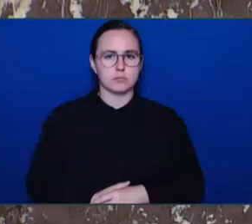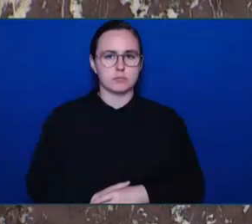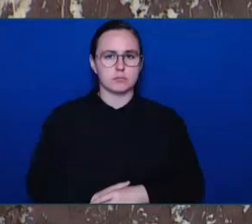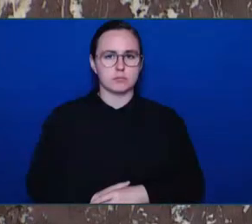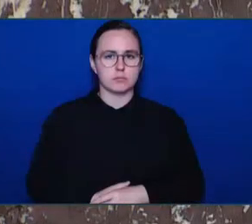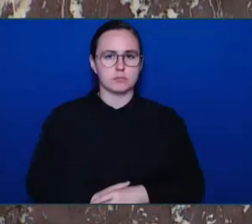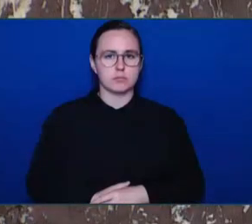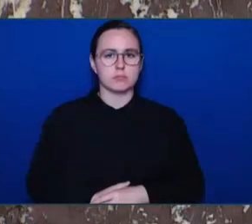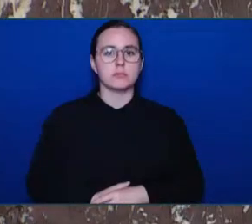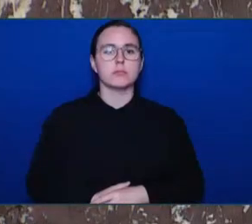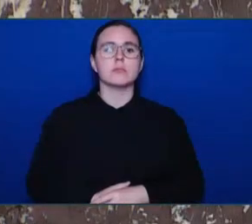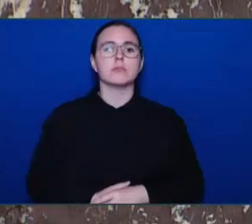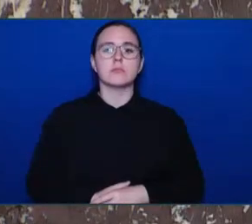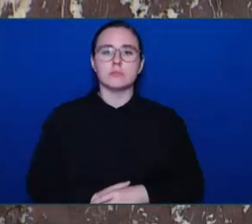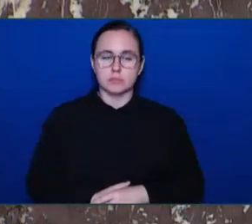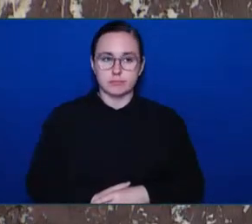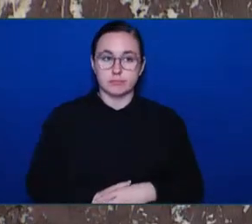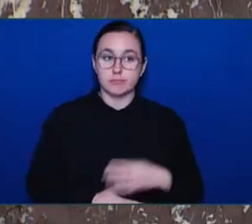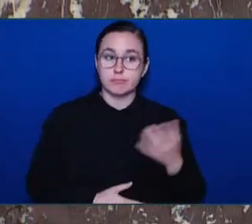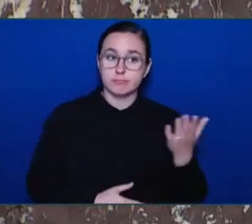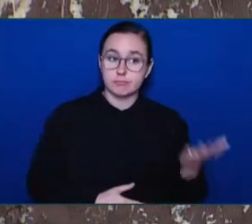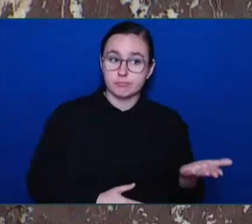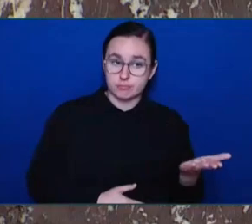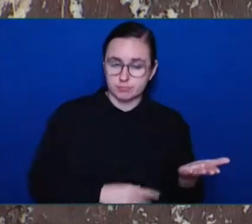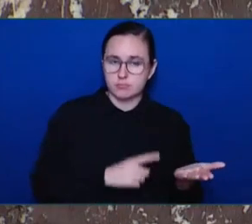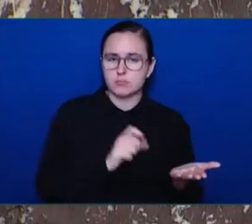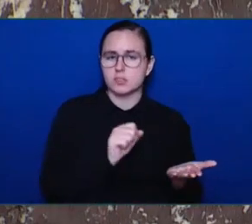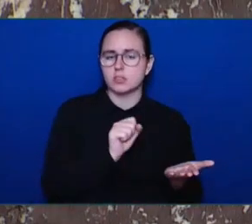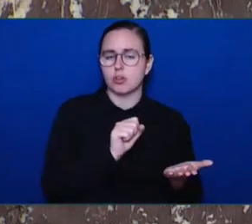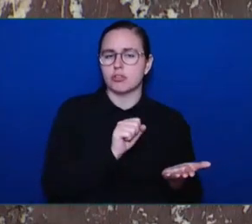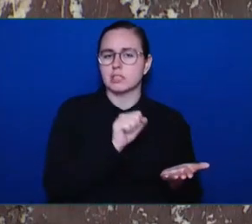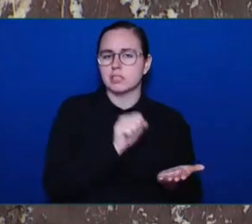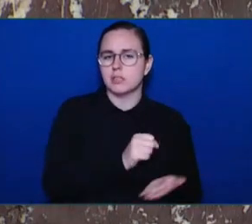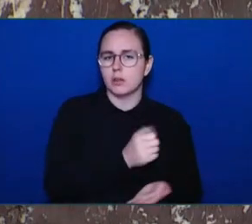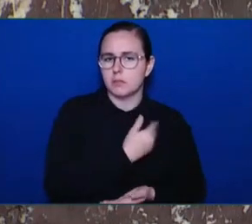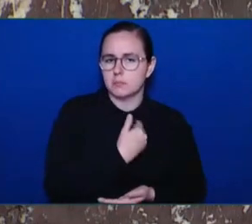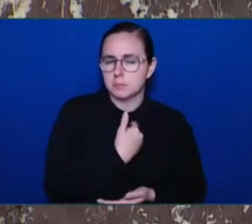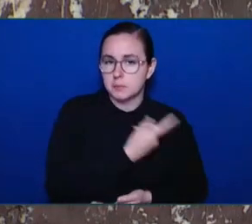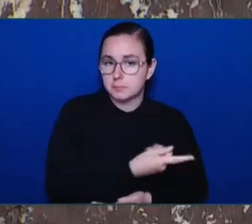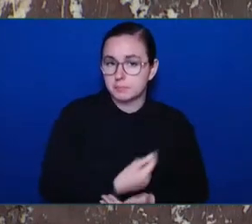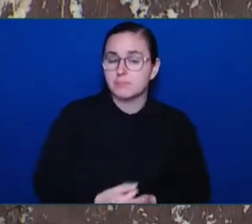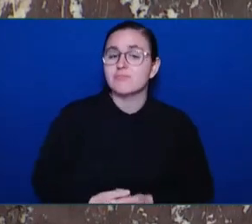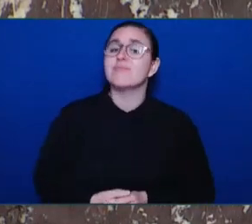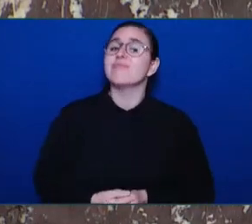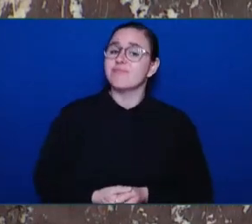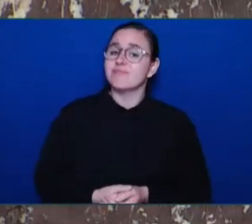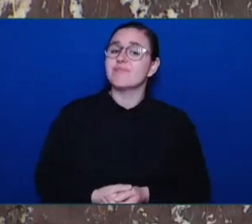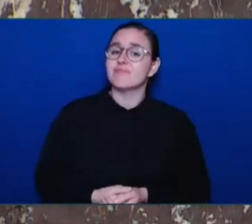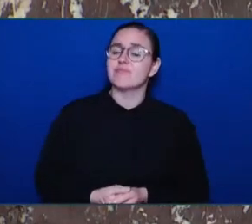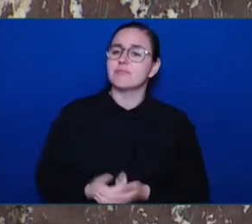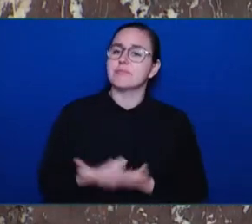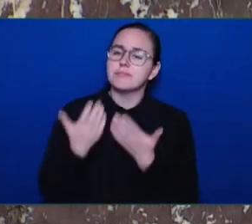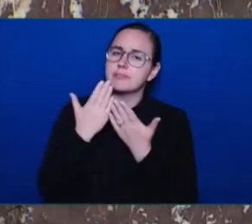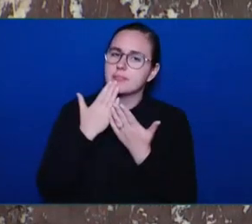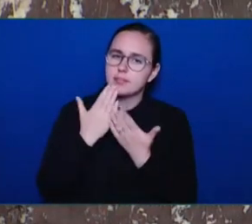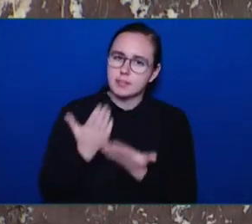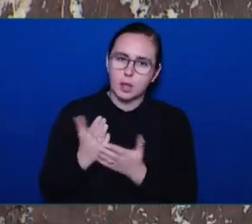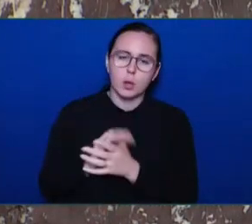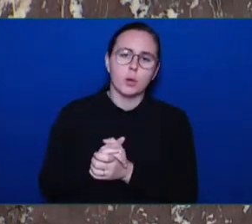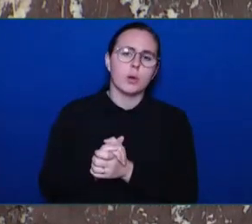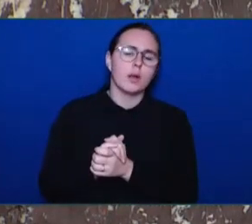Thank you Mr. Speaker and once again instead of addressing the Premier's failed catch-and-release justice system the NDP has opted